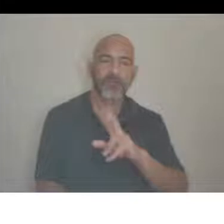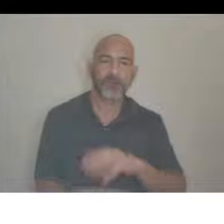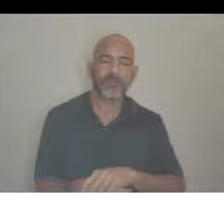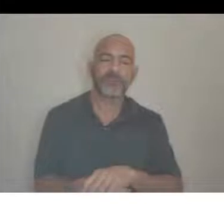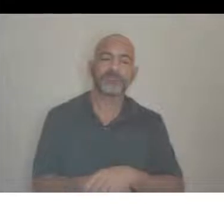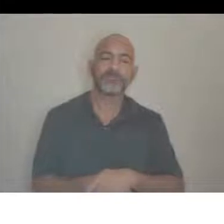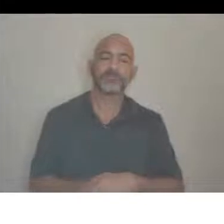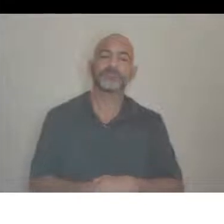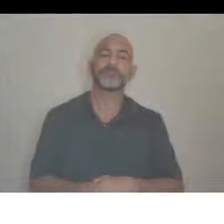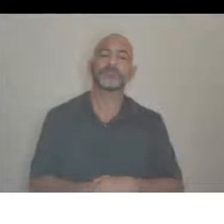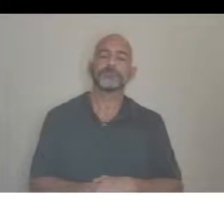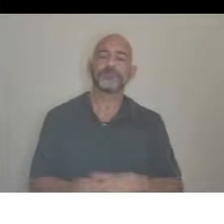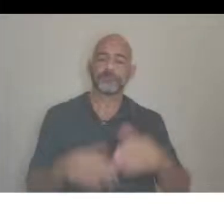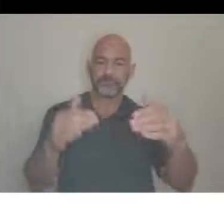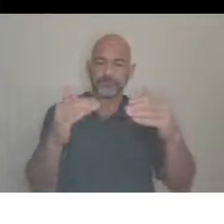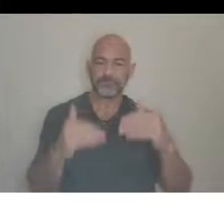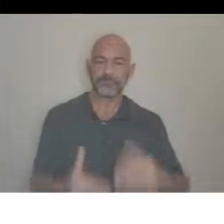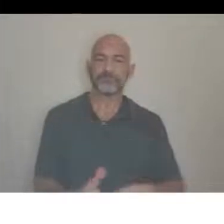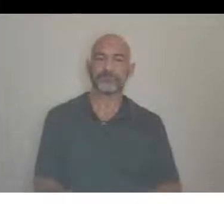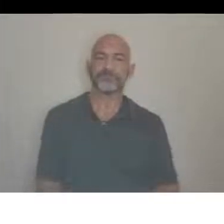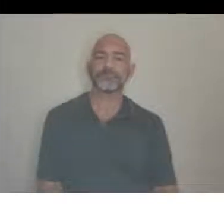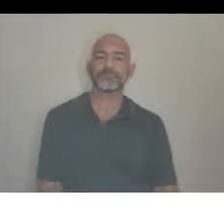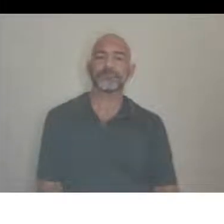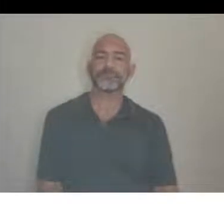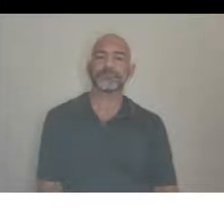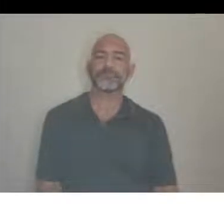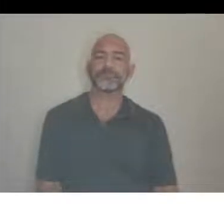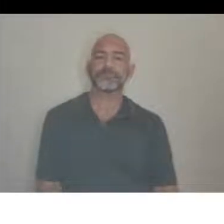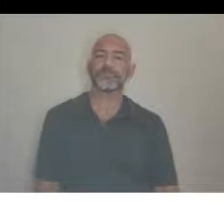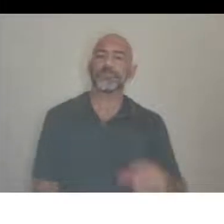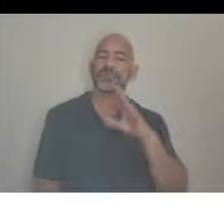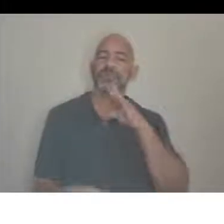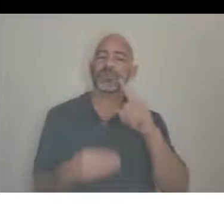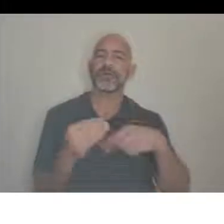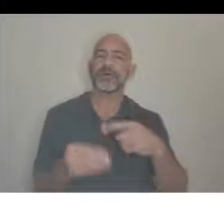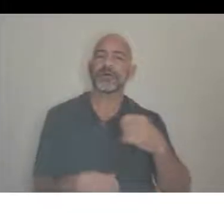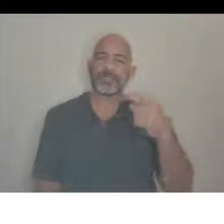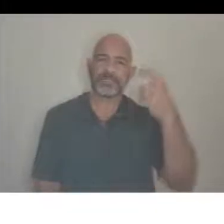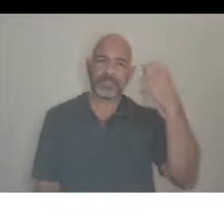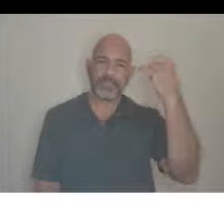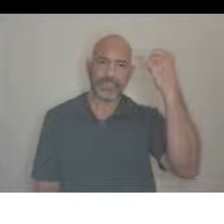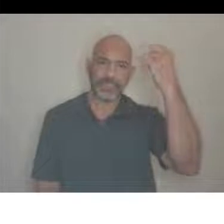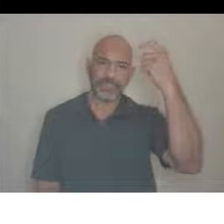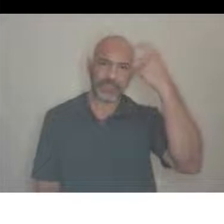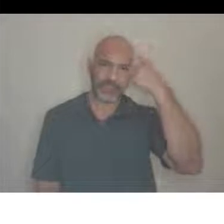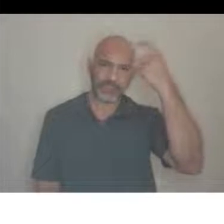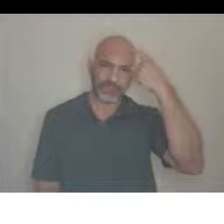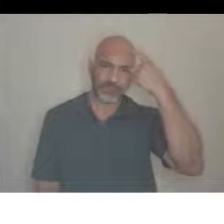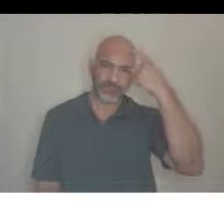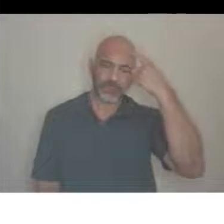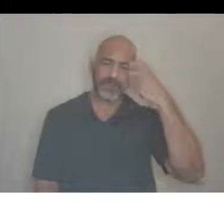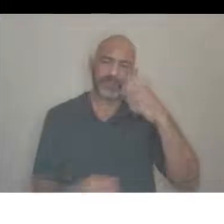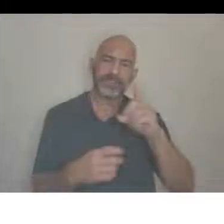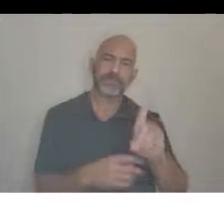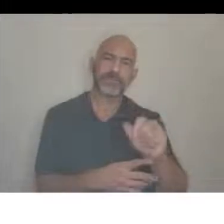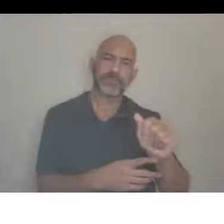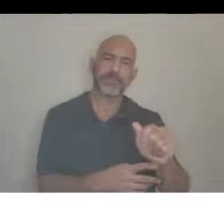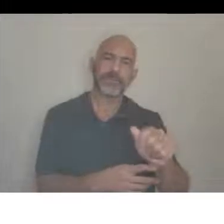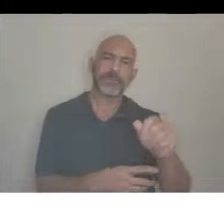disabilities, learning-related disabilities, mental health disabilities, pain-related